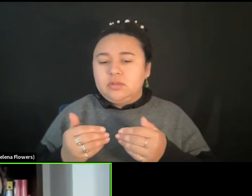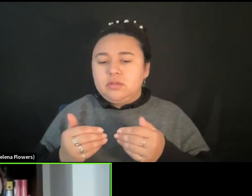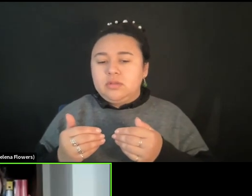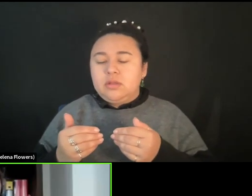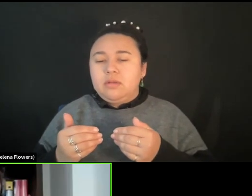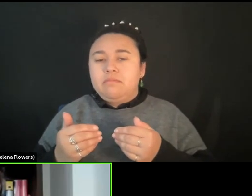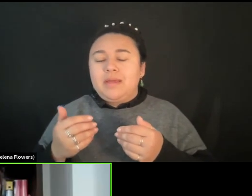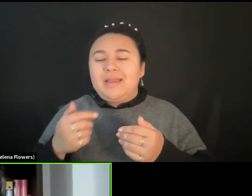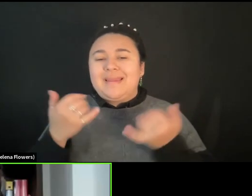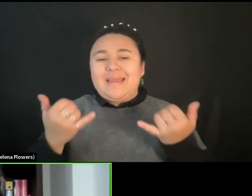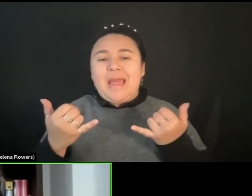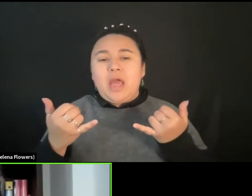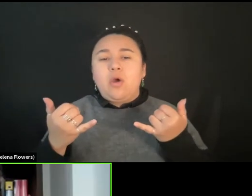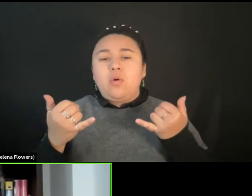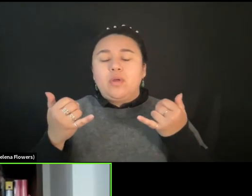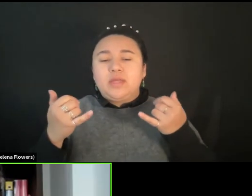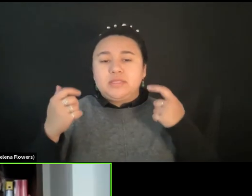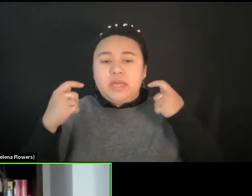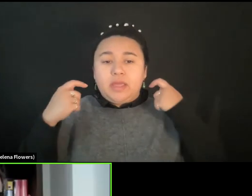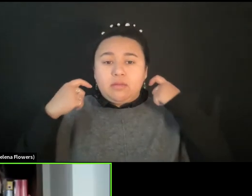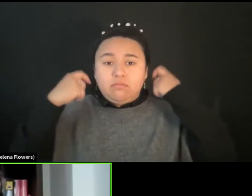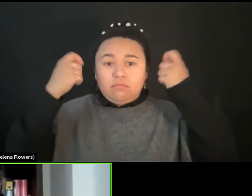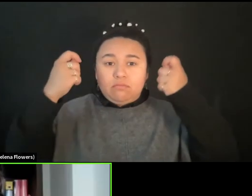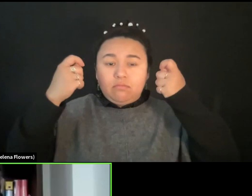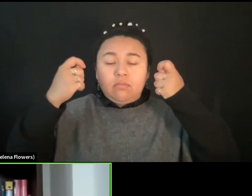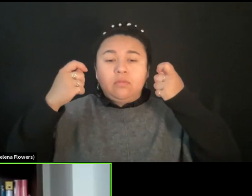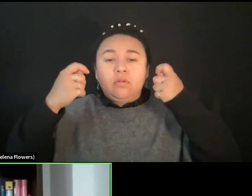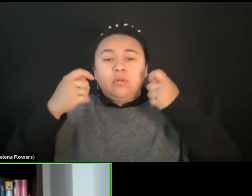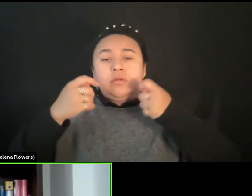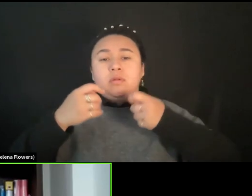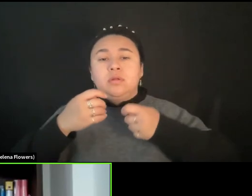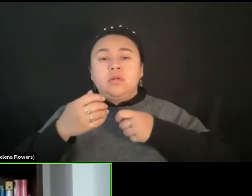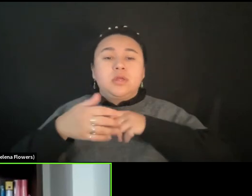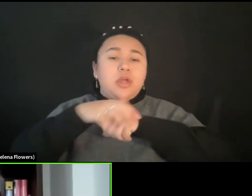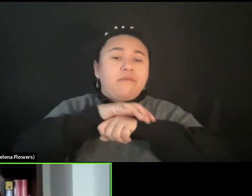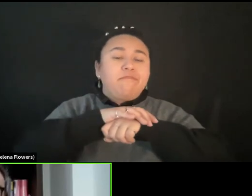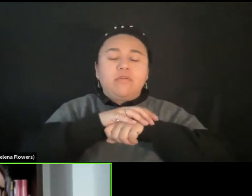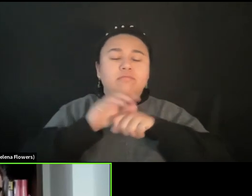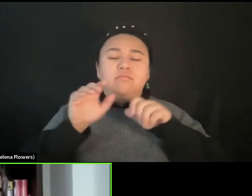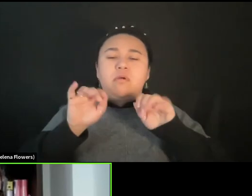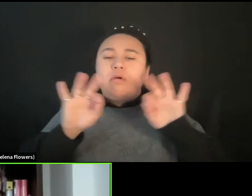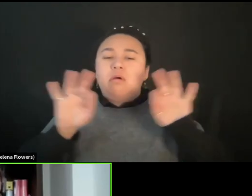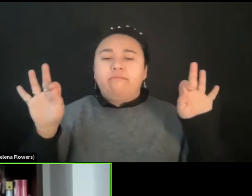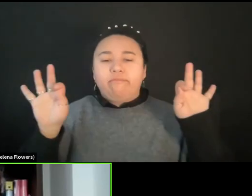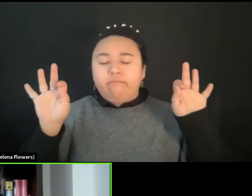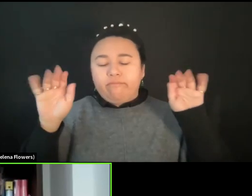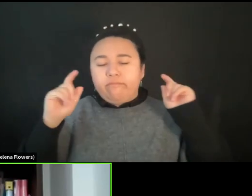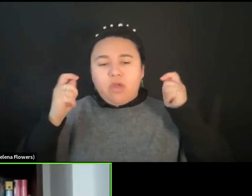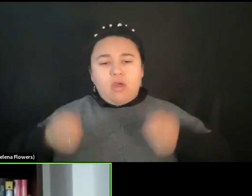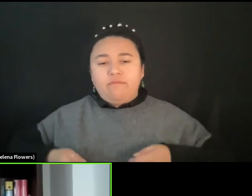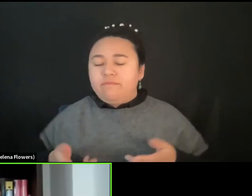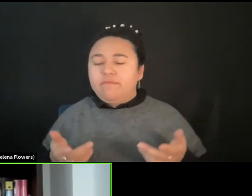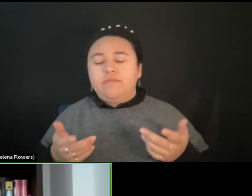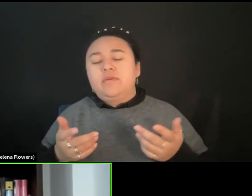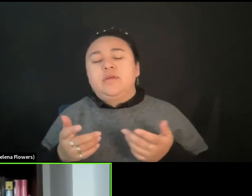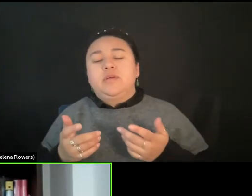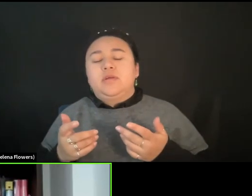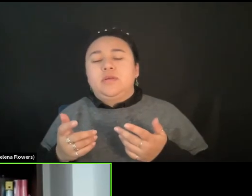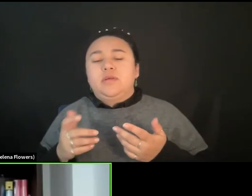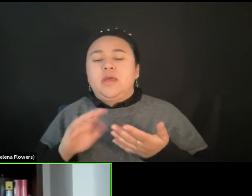it's becoming a body. And there's another slogan that I really